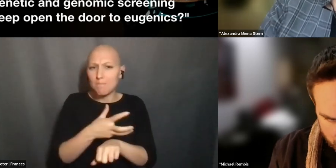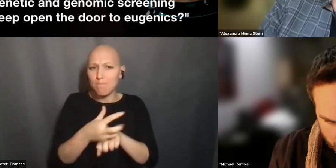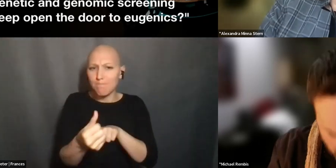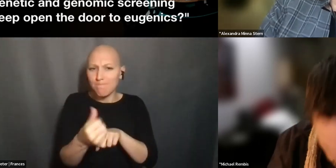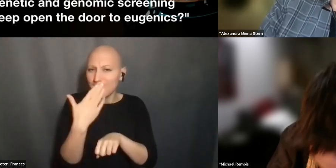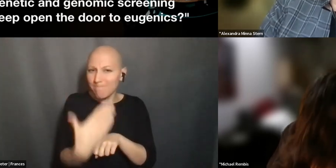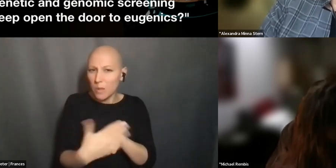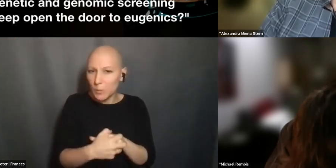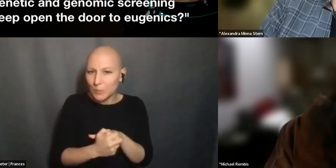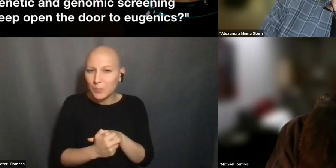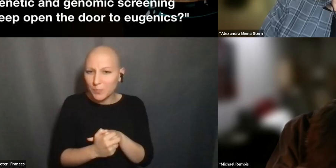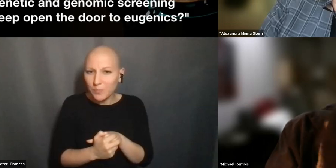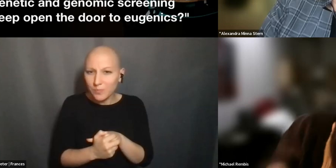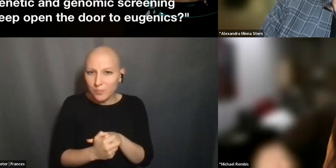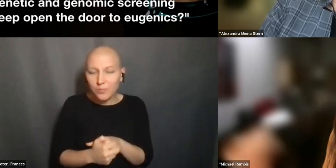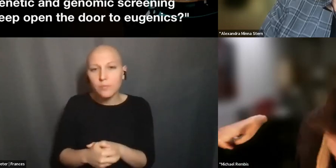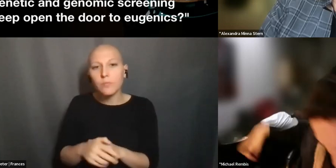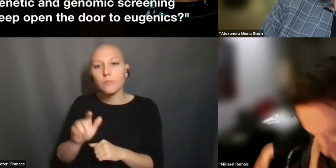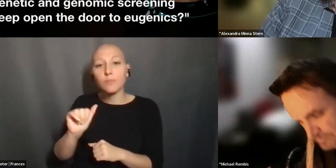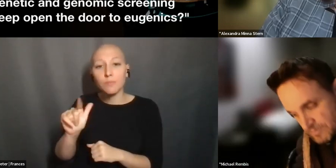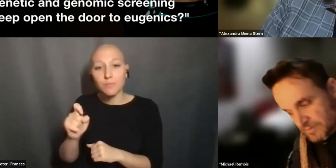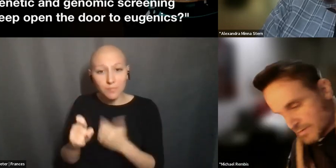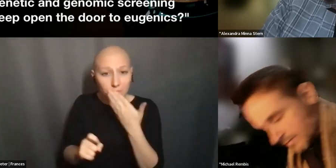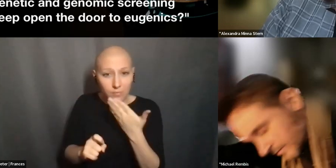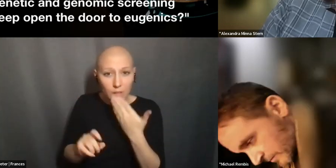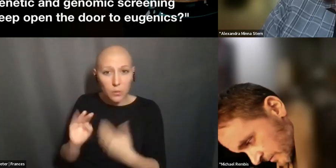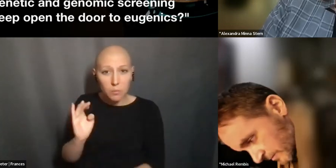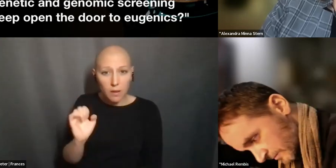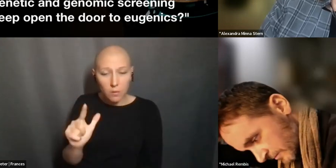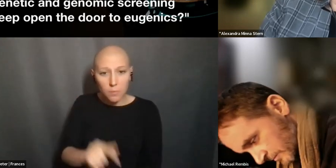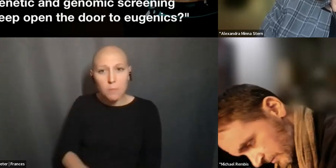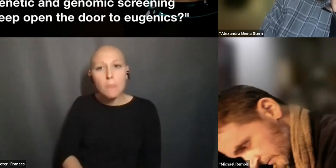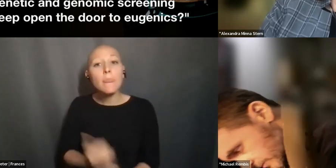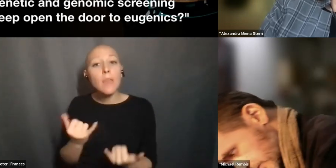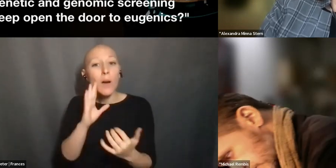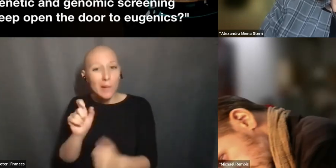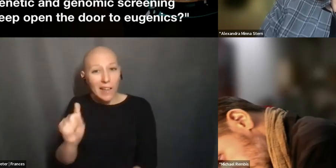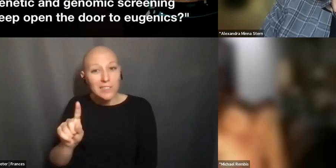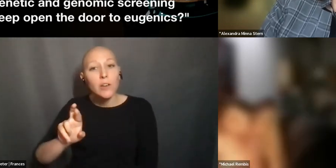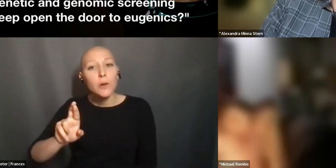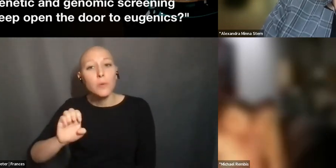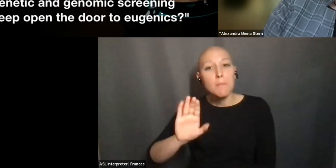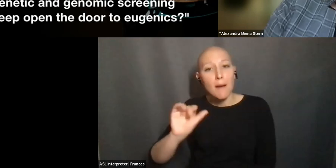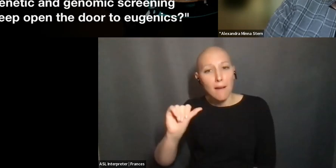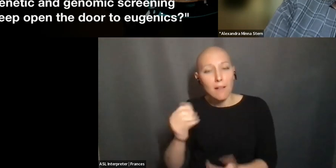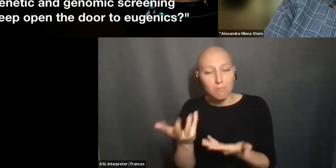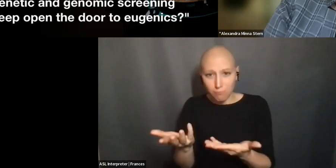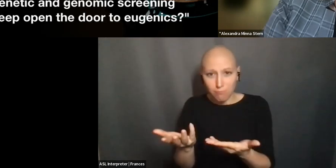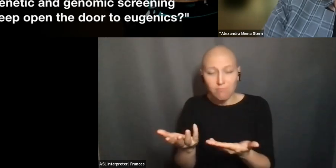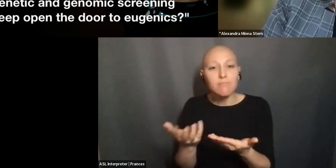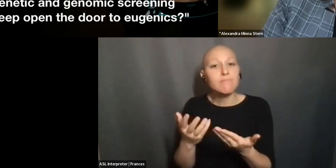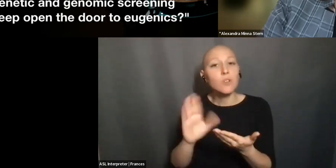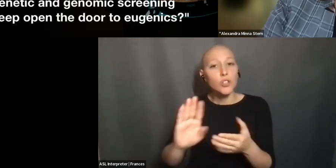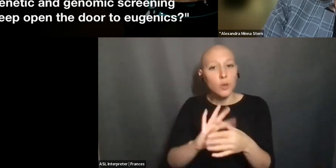THANK YOU SO MUCH, MICHAEL. NOW I'LL ASK REBECCA TO JOIN US AND TO OFFER SOME COMMENTS.